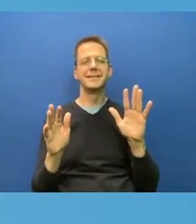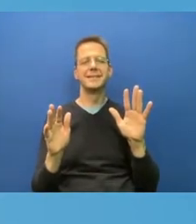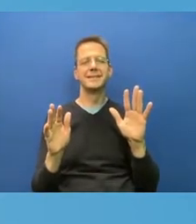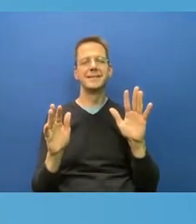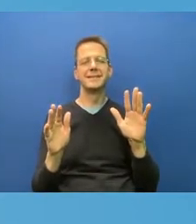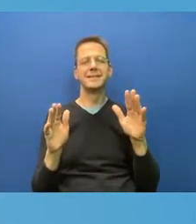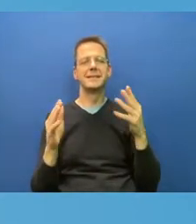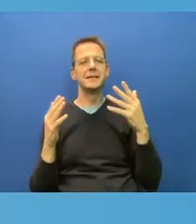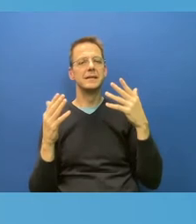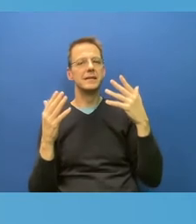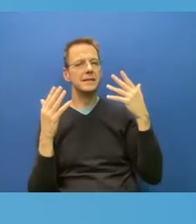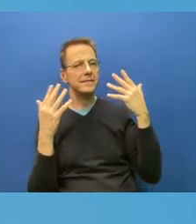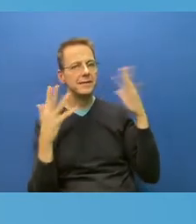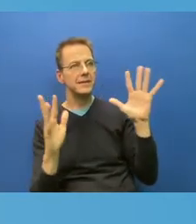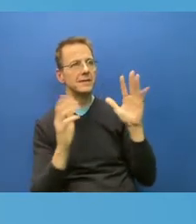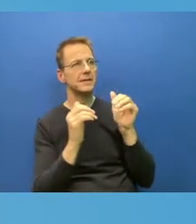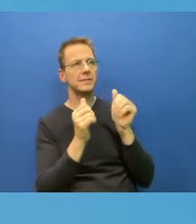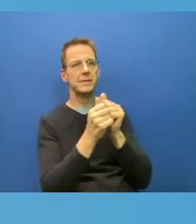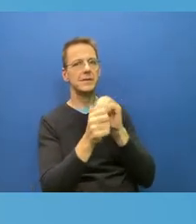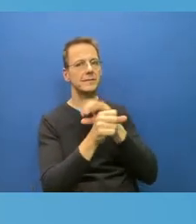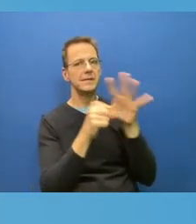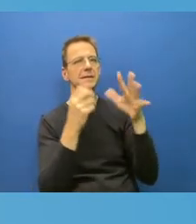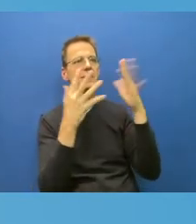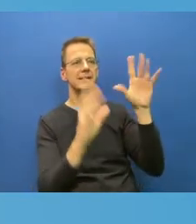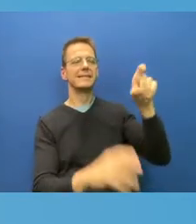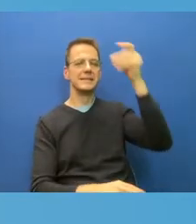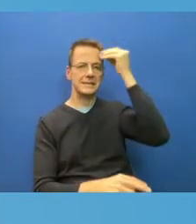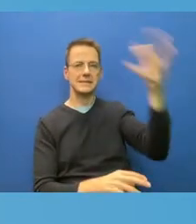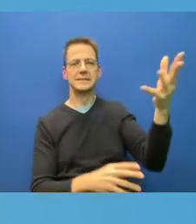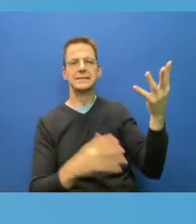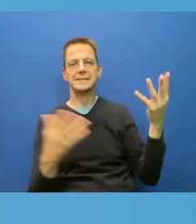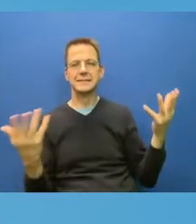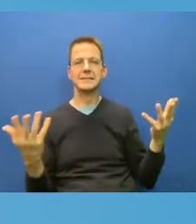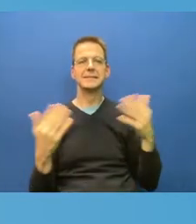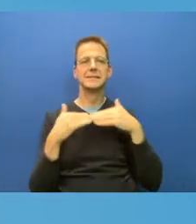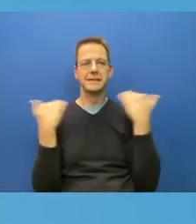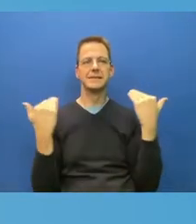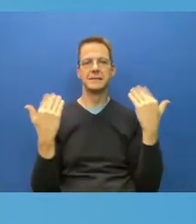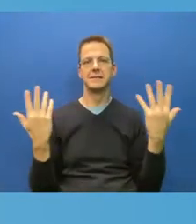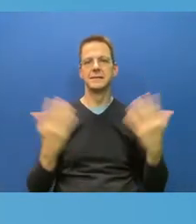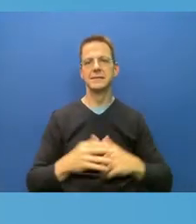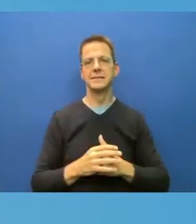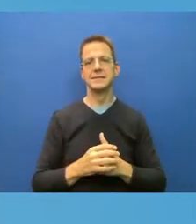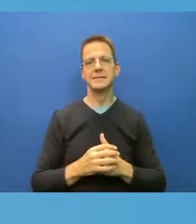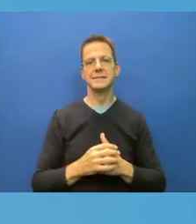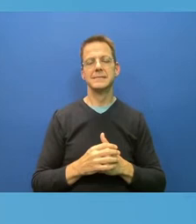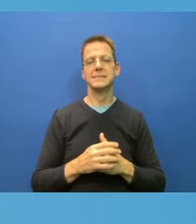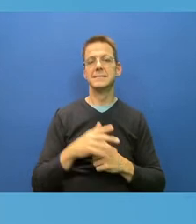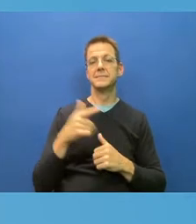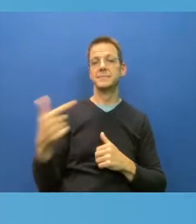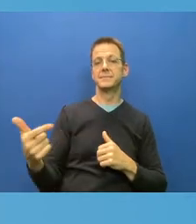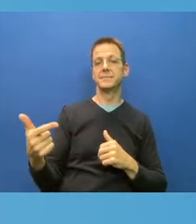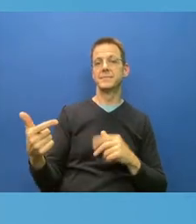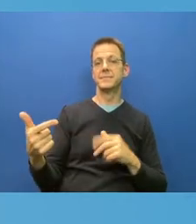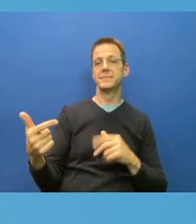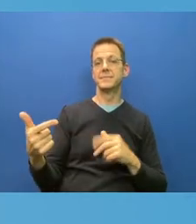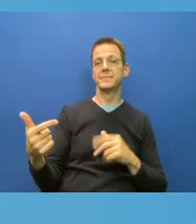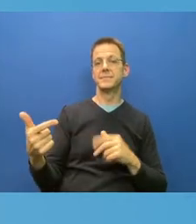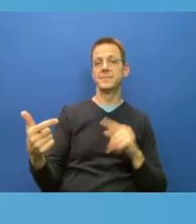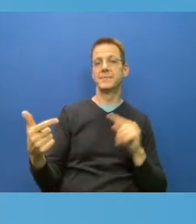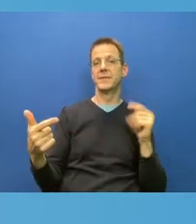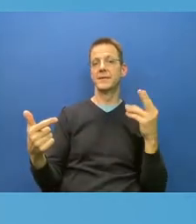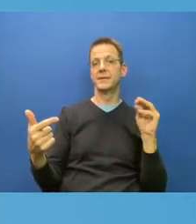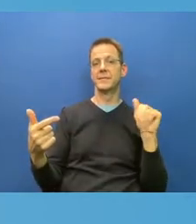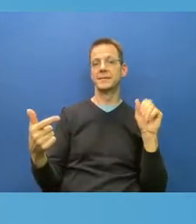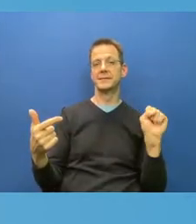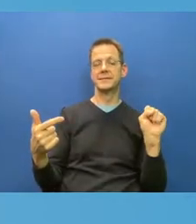Thank you. Thank you. Well, obviously take all the medical precautions that you can, including obviously vaccine.